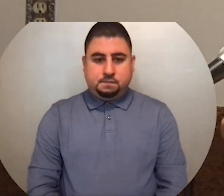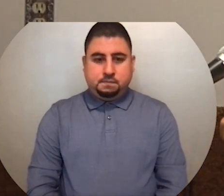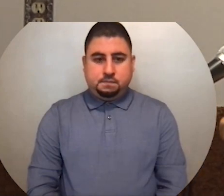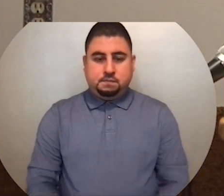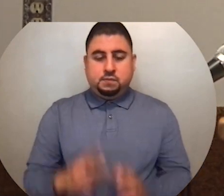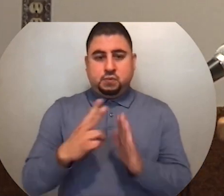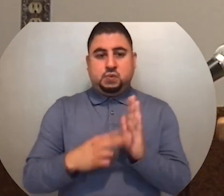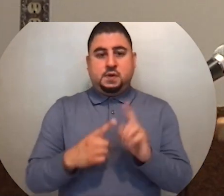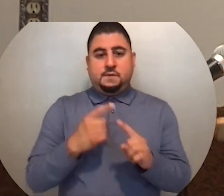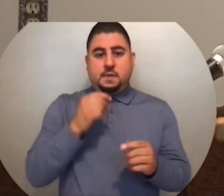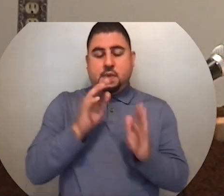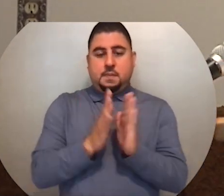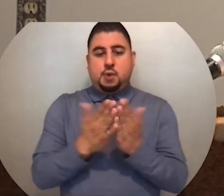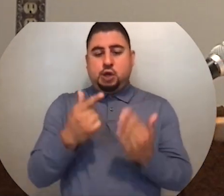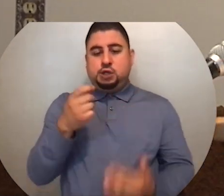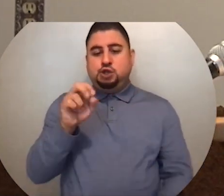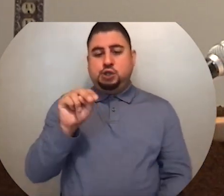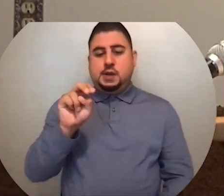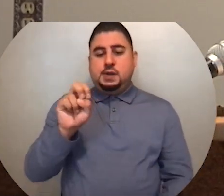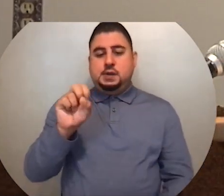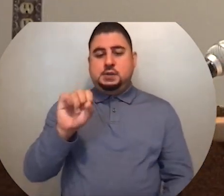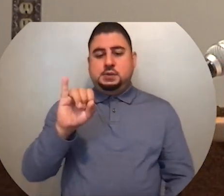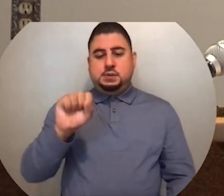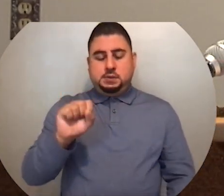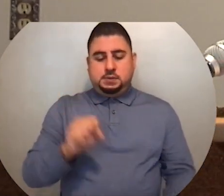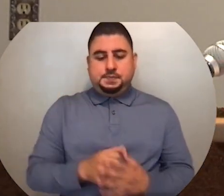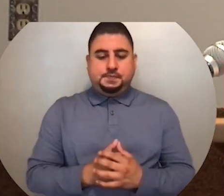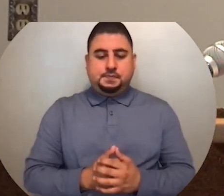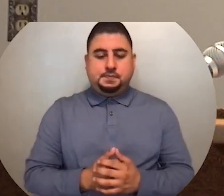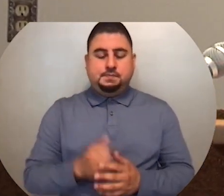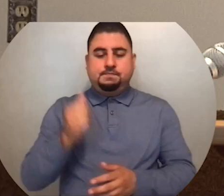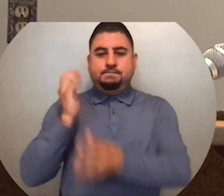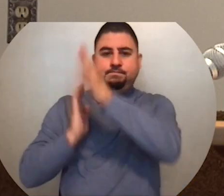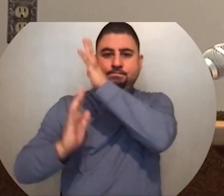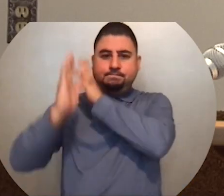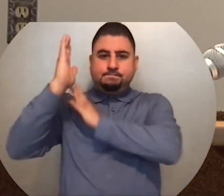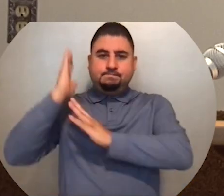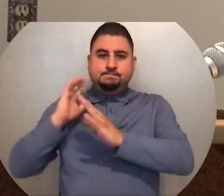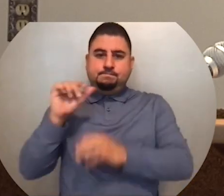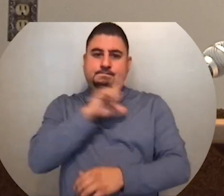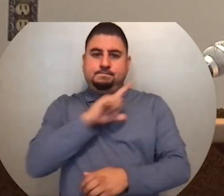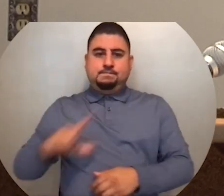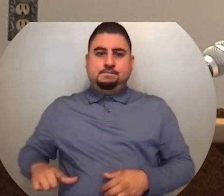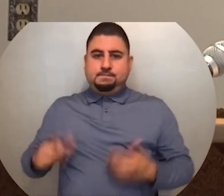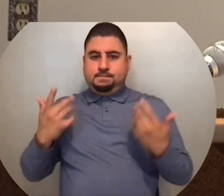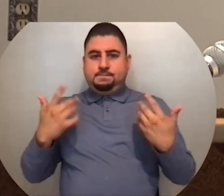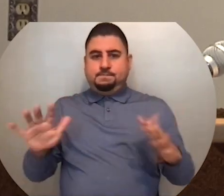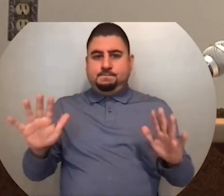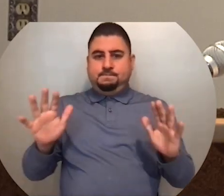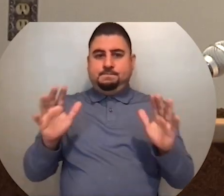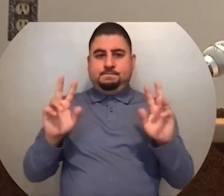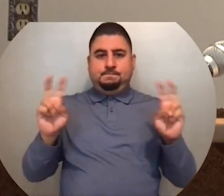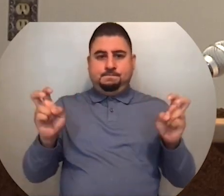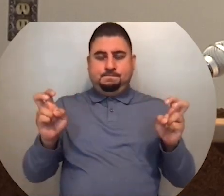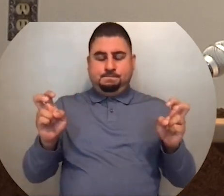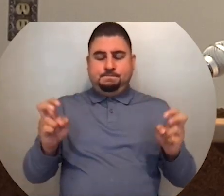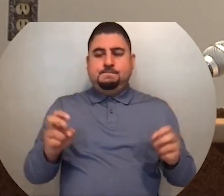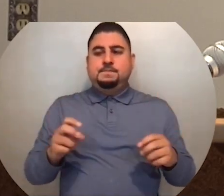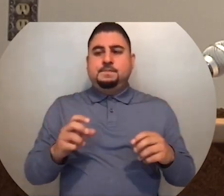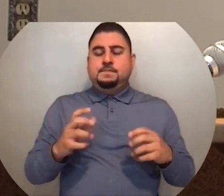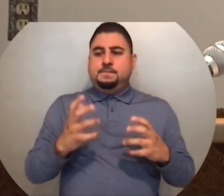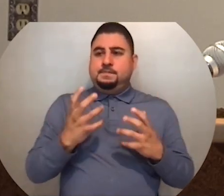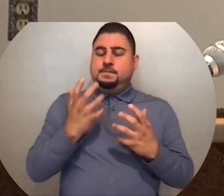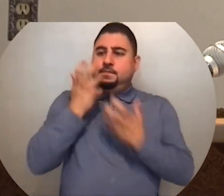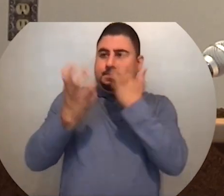A reading from the book of Genesis. In those days the Lord said, The outcry